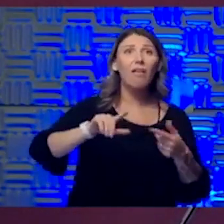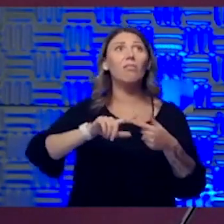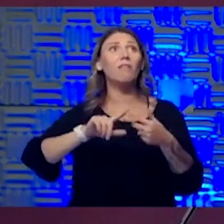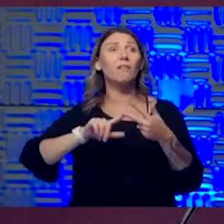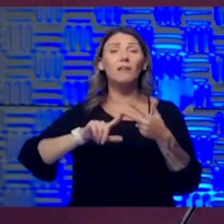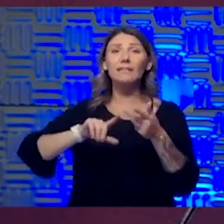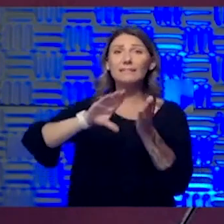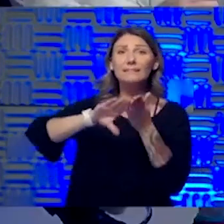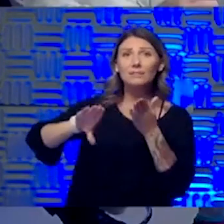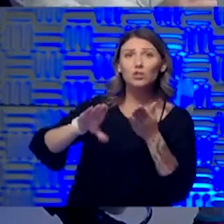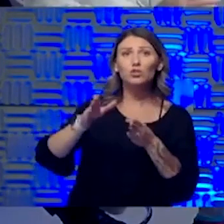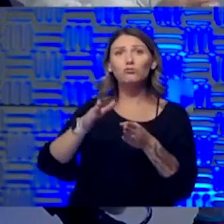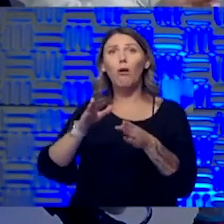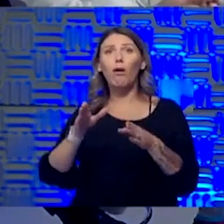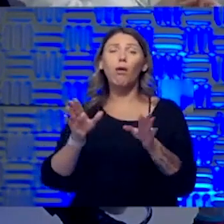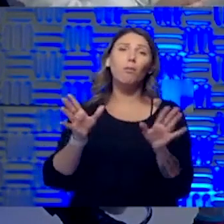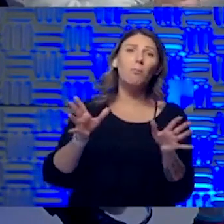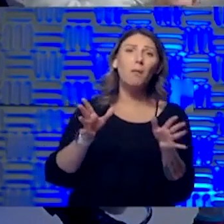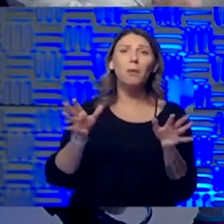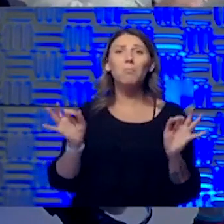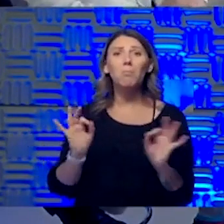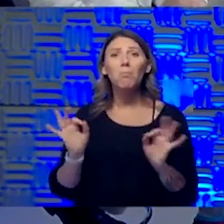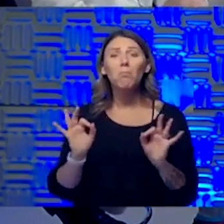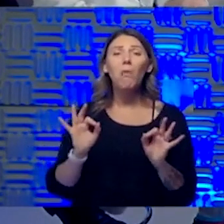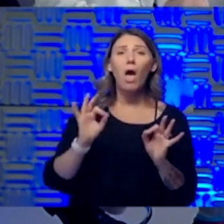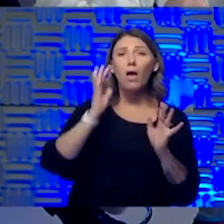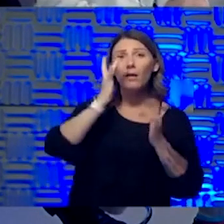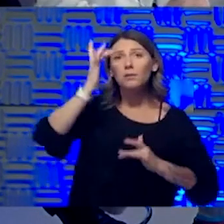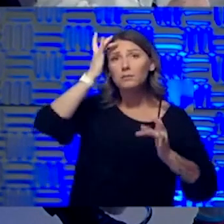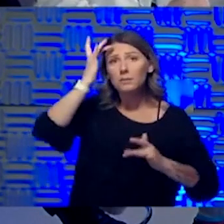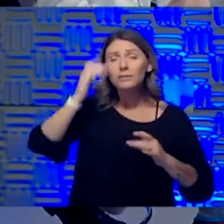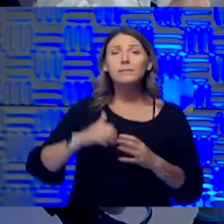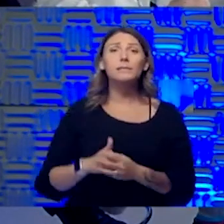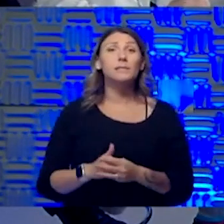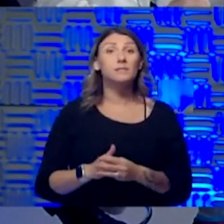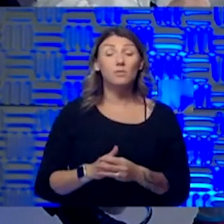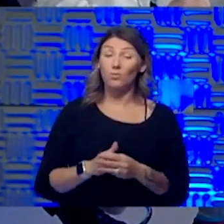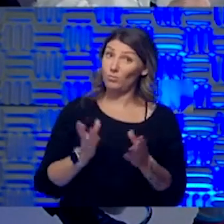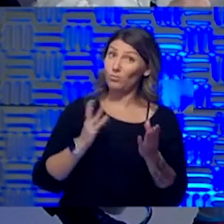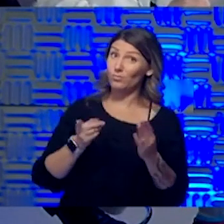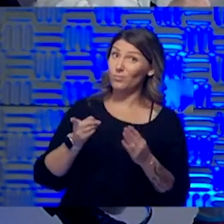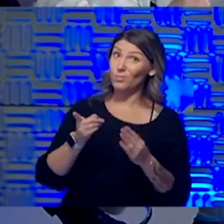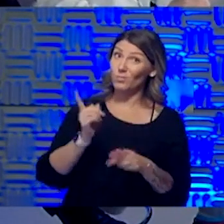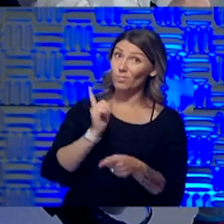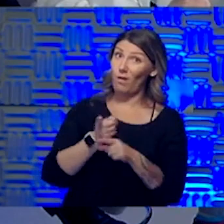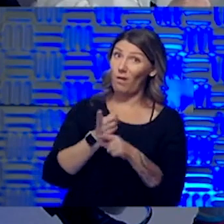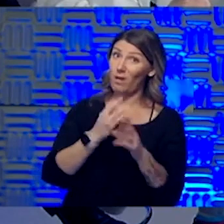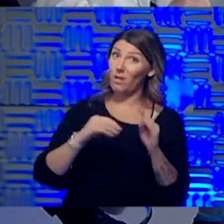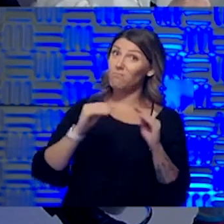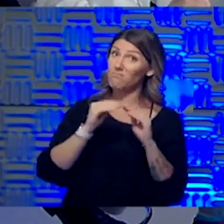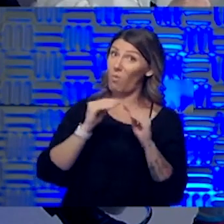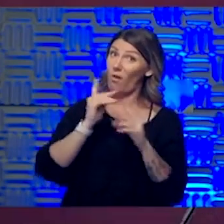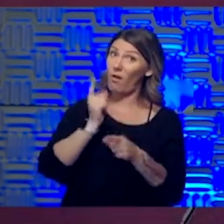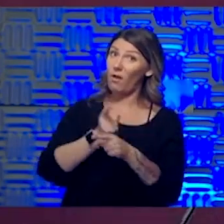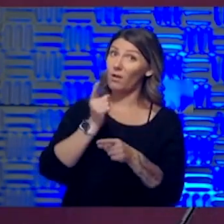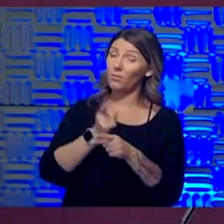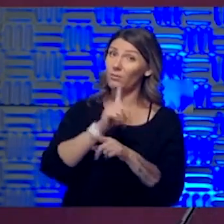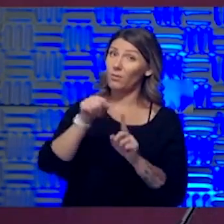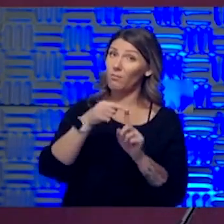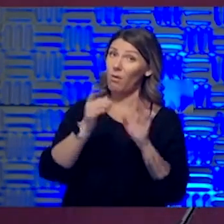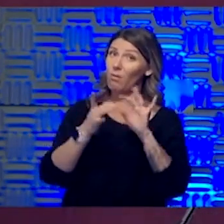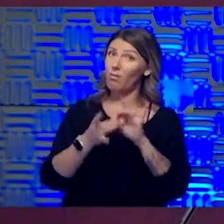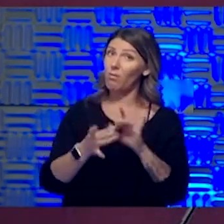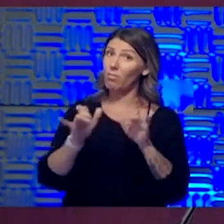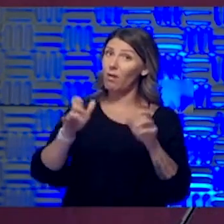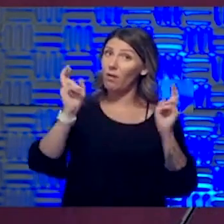illness. that's true, isn't it? So yeah, you were, you were, you were more than accurate about that. And so I think, uh, there's